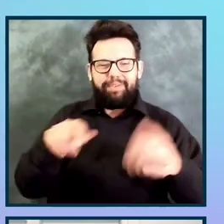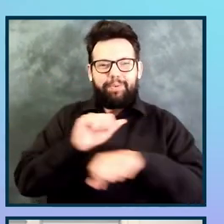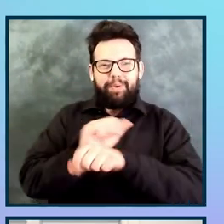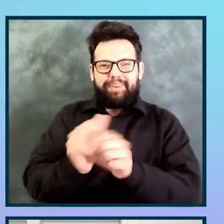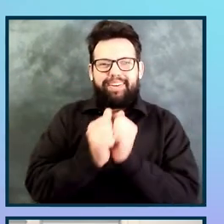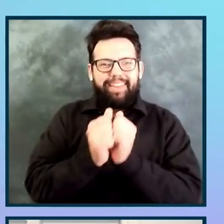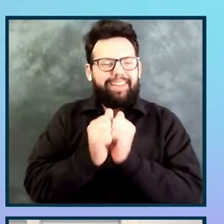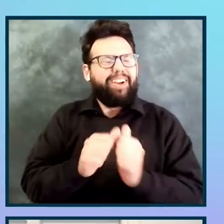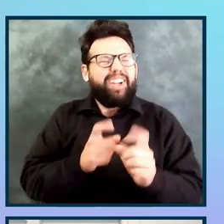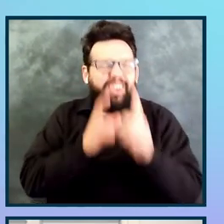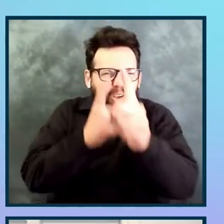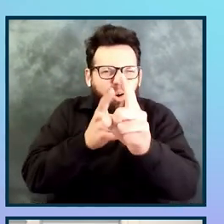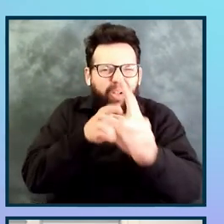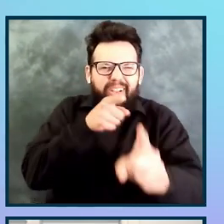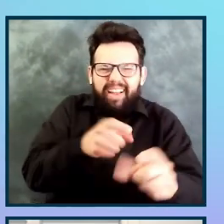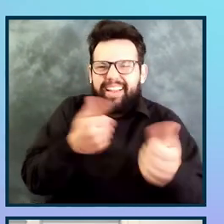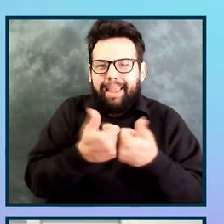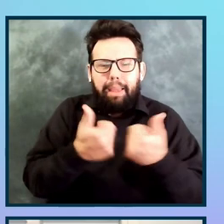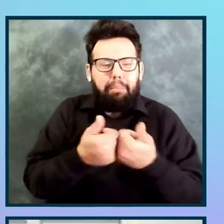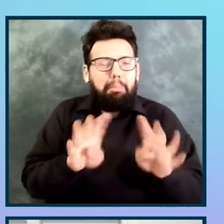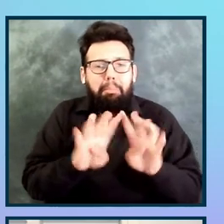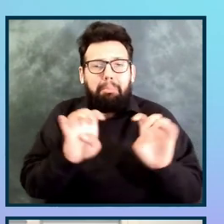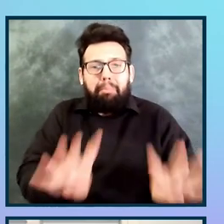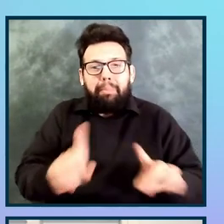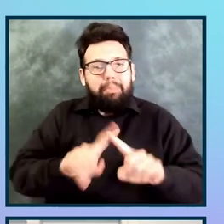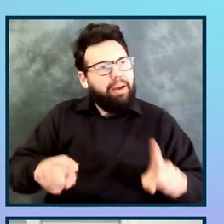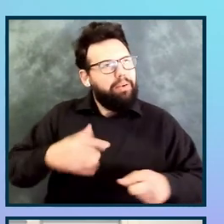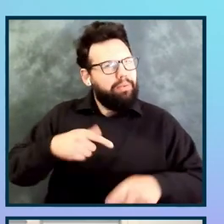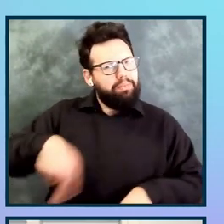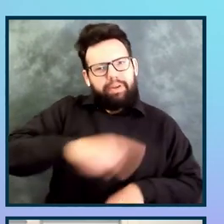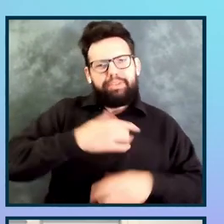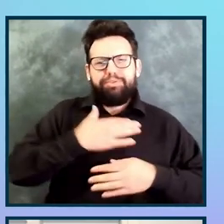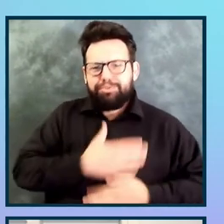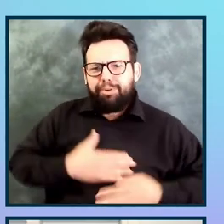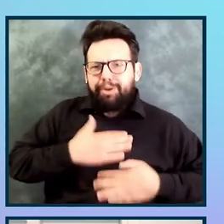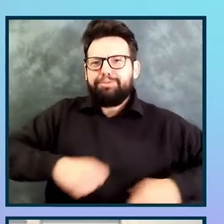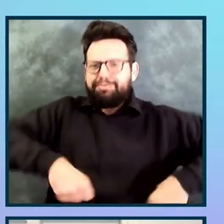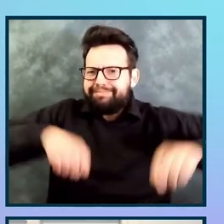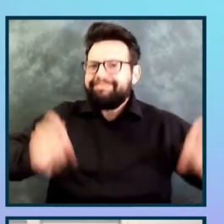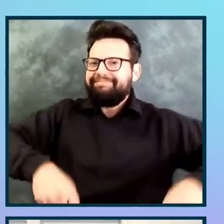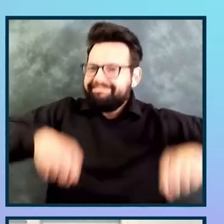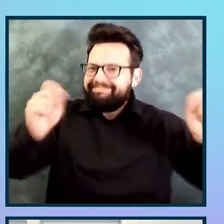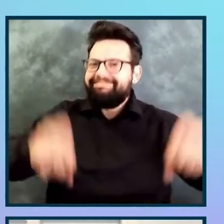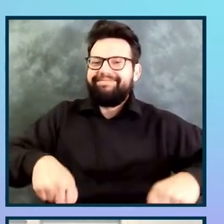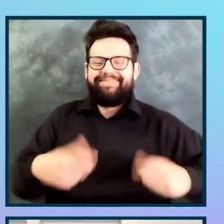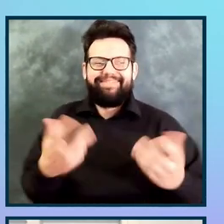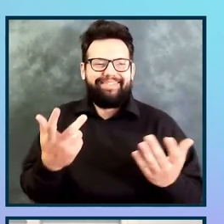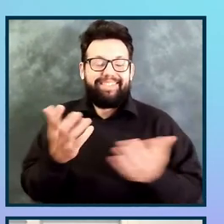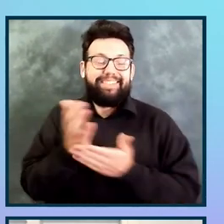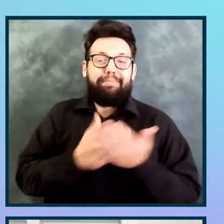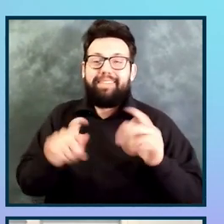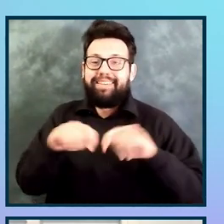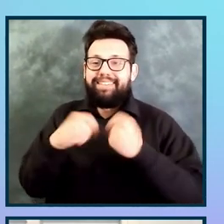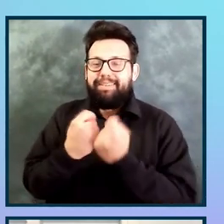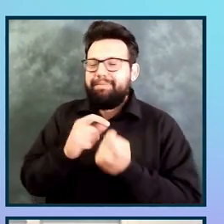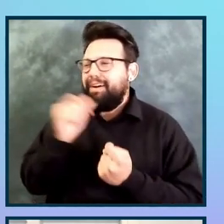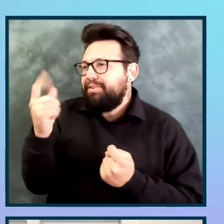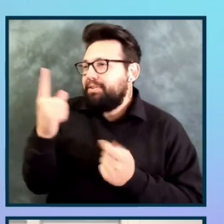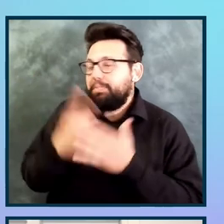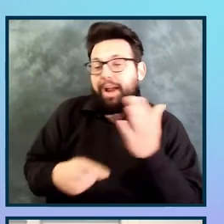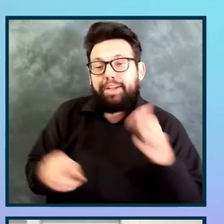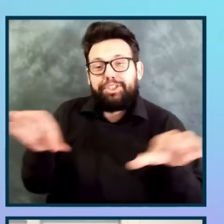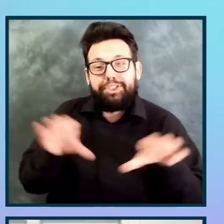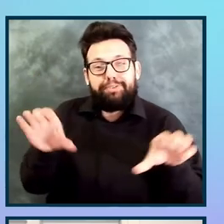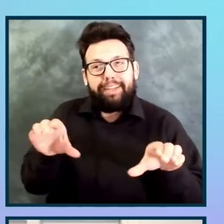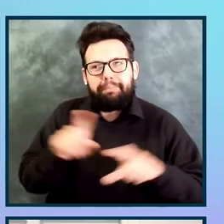fun. It was cool. And we enjoyed it. And so some of the team probably didn't really understand what we were doing, but they were enthusiastic